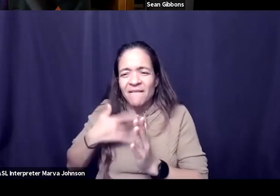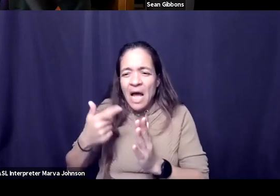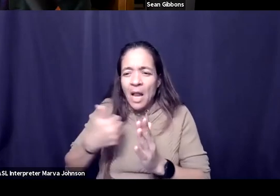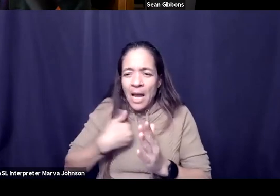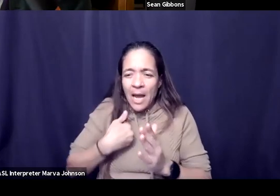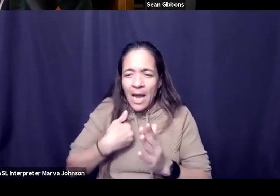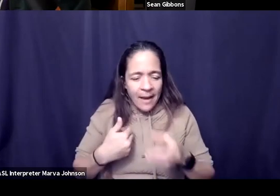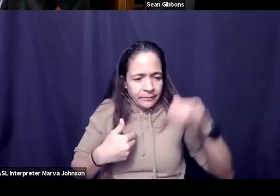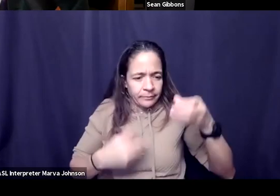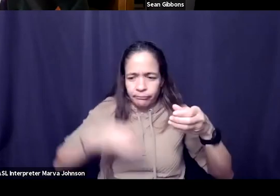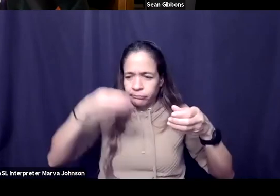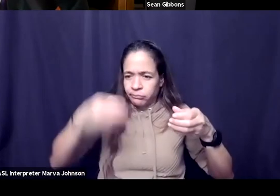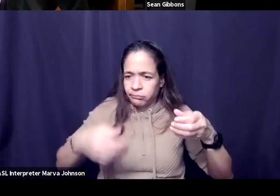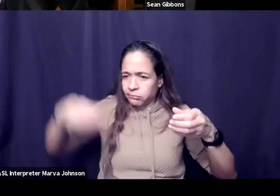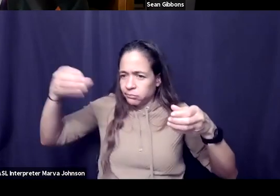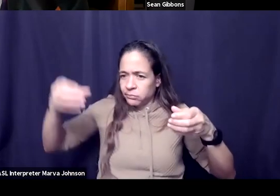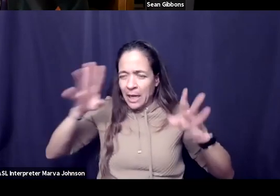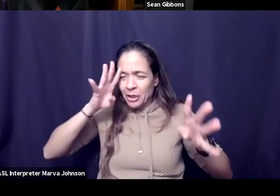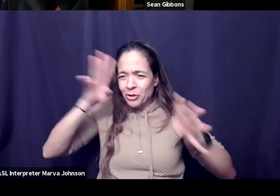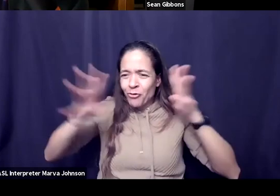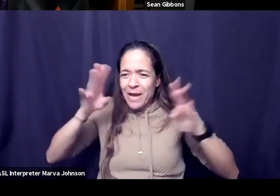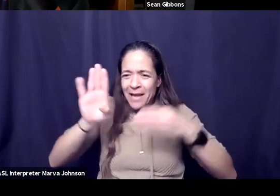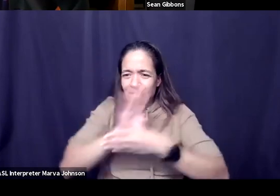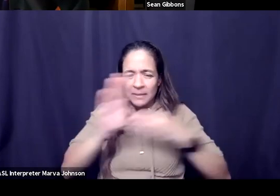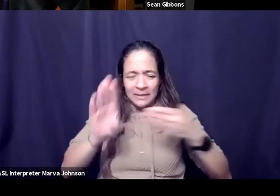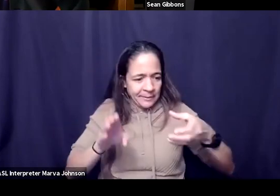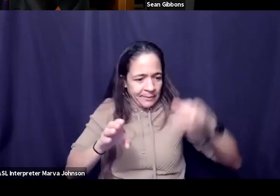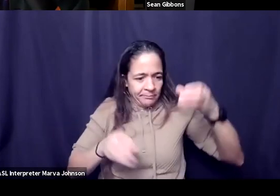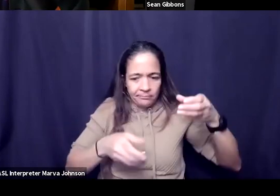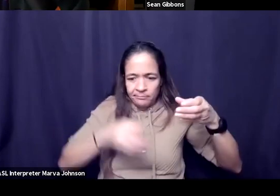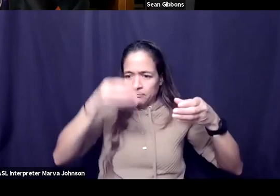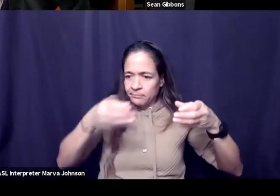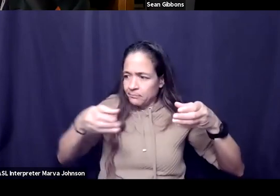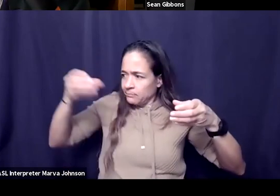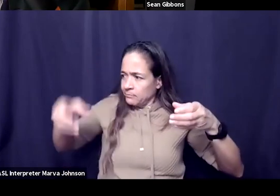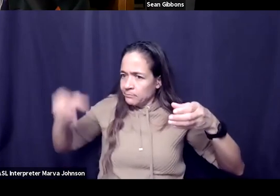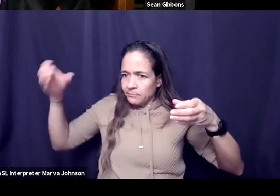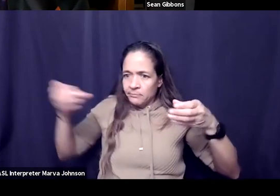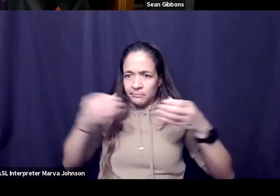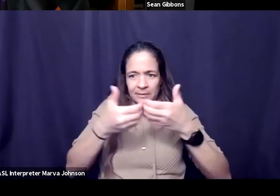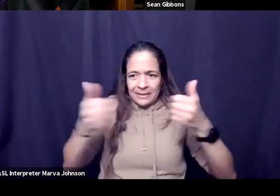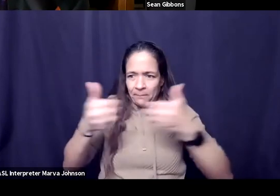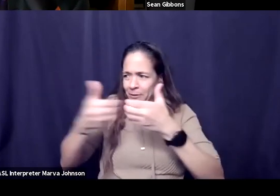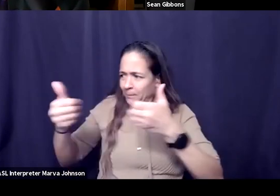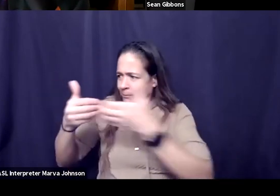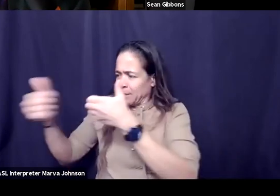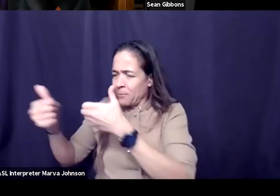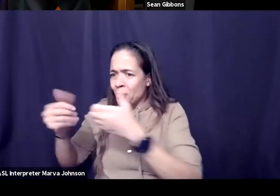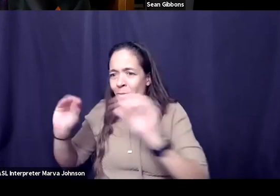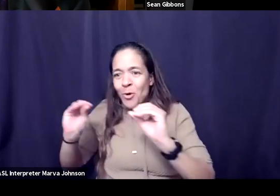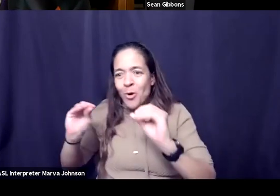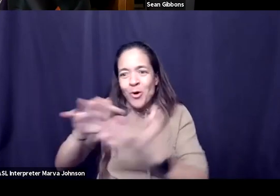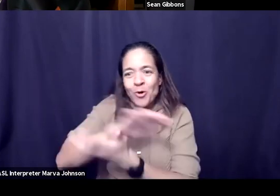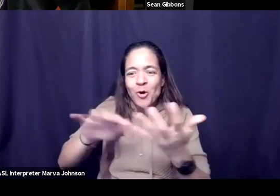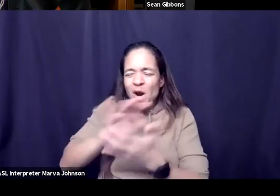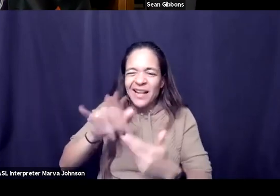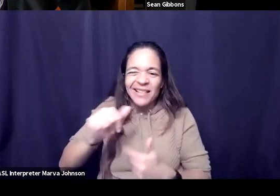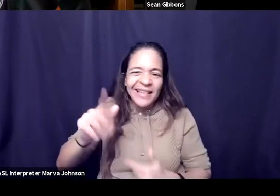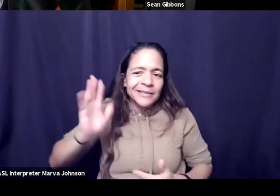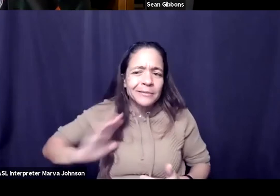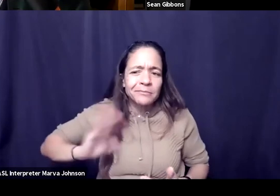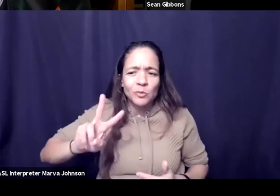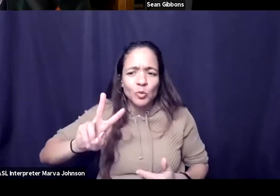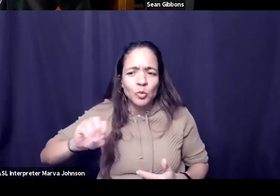uh and this was back in probably a few years before so this is probably back in about 2008 um and believe you know